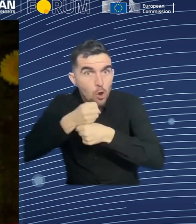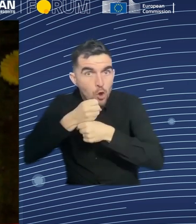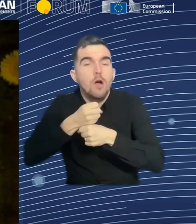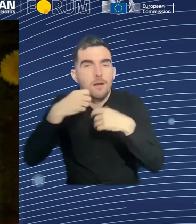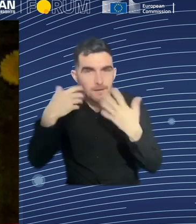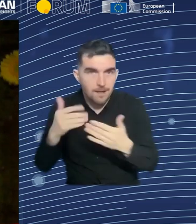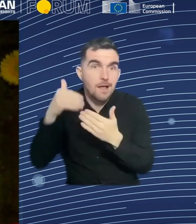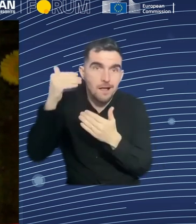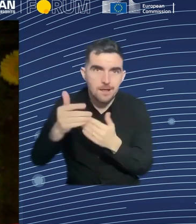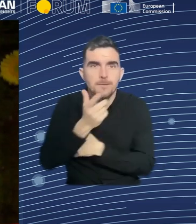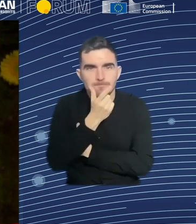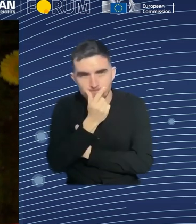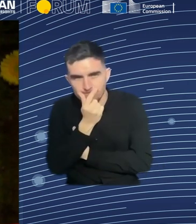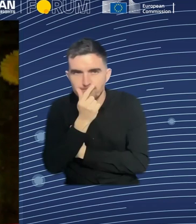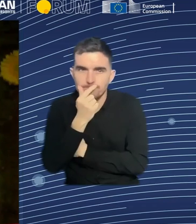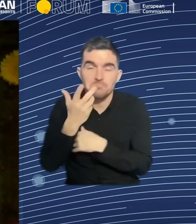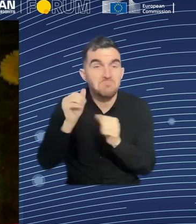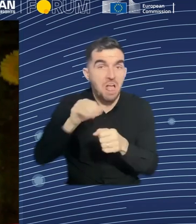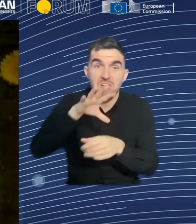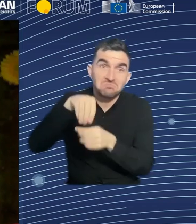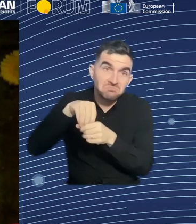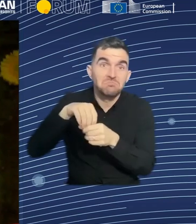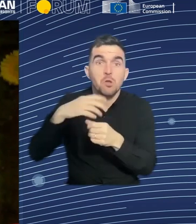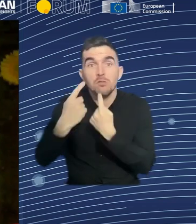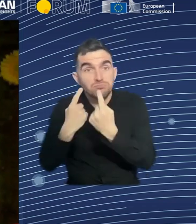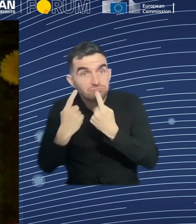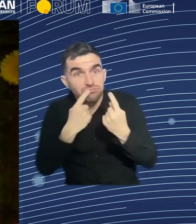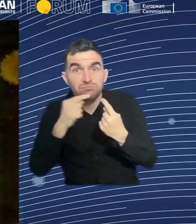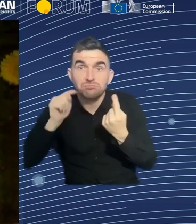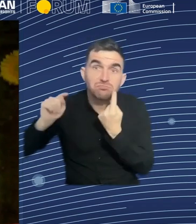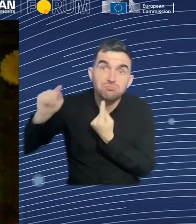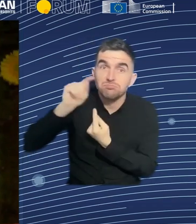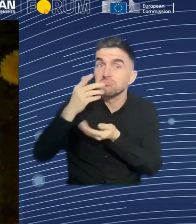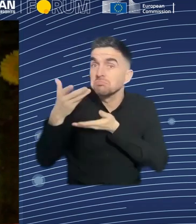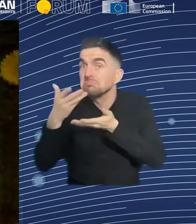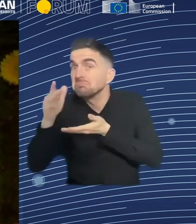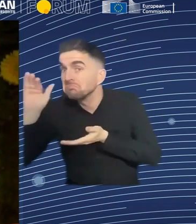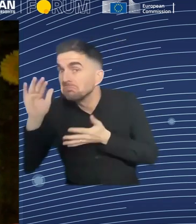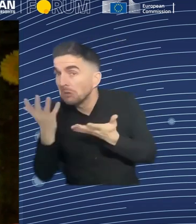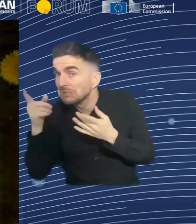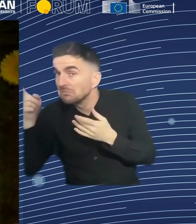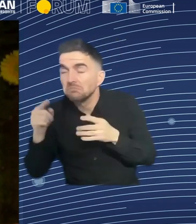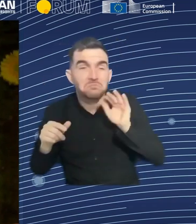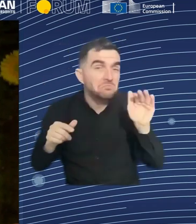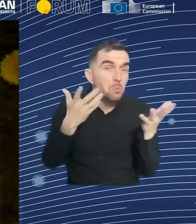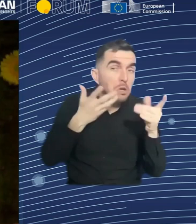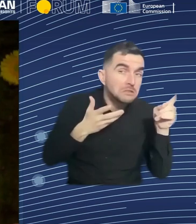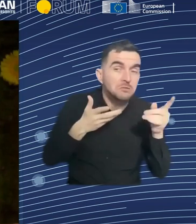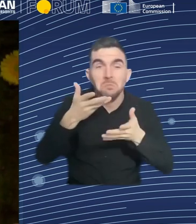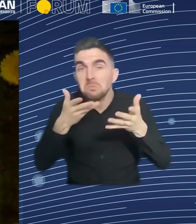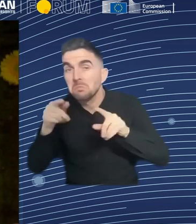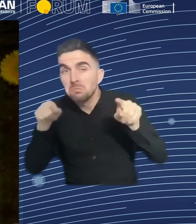employees. They try to get them a new awareness. They want to